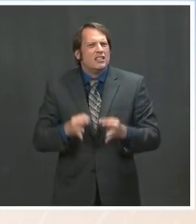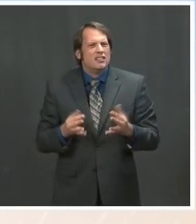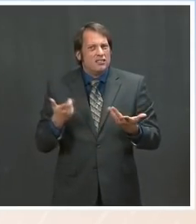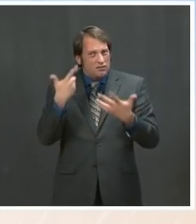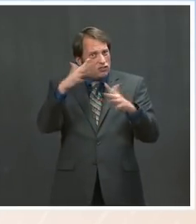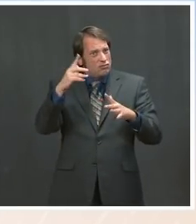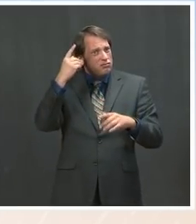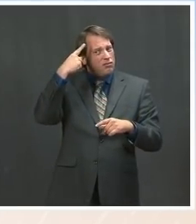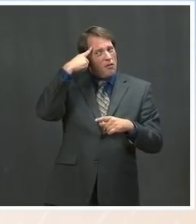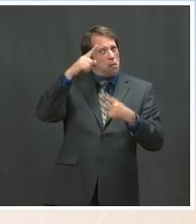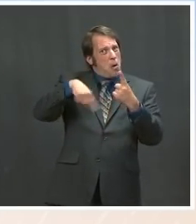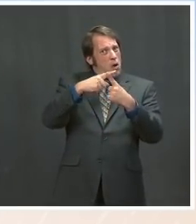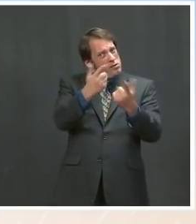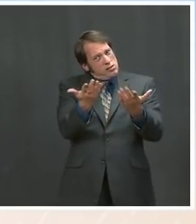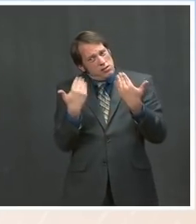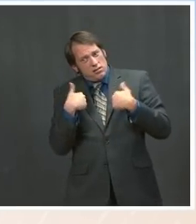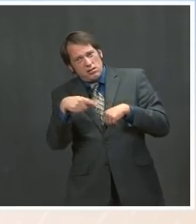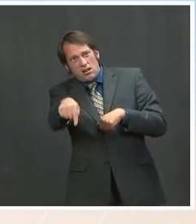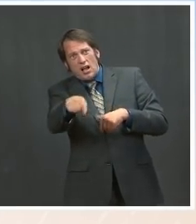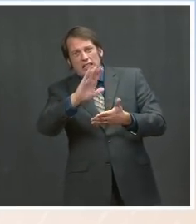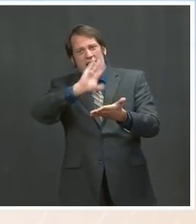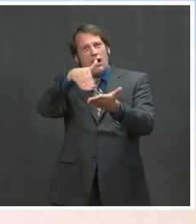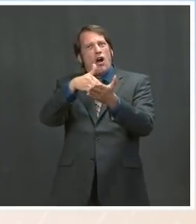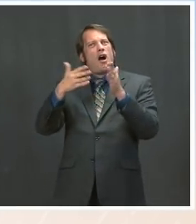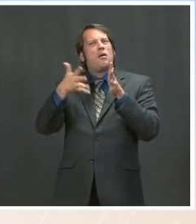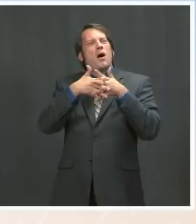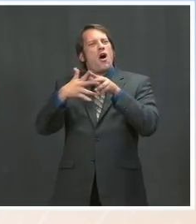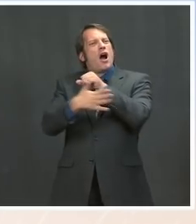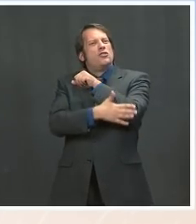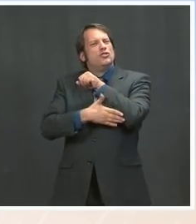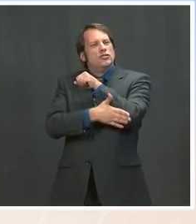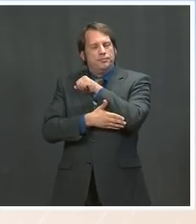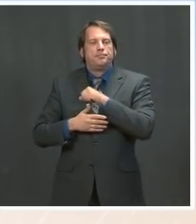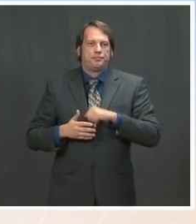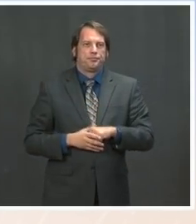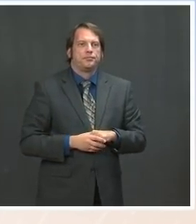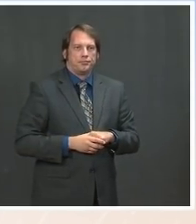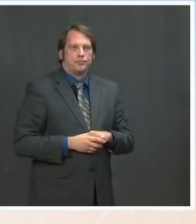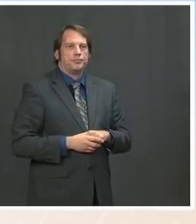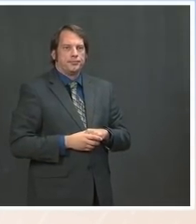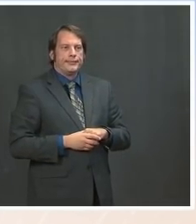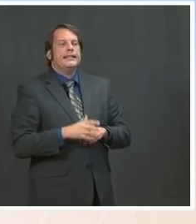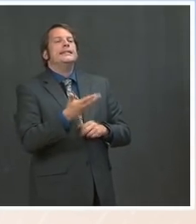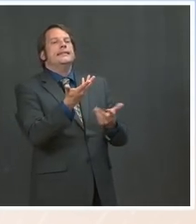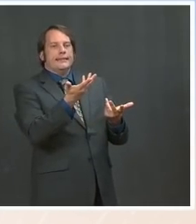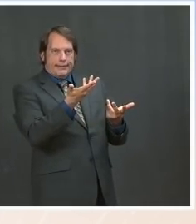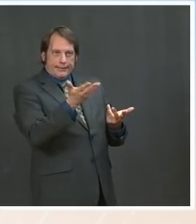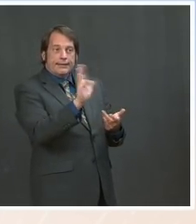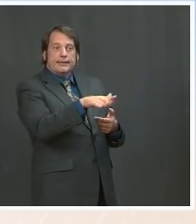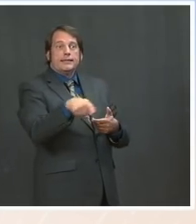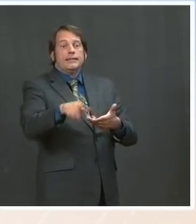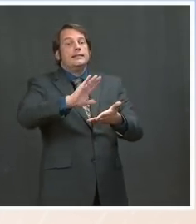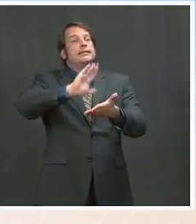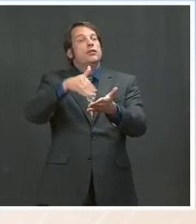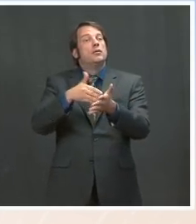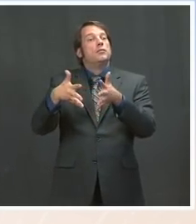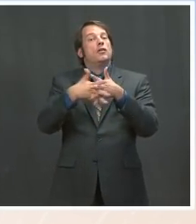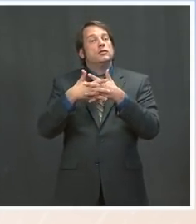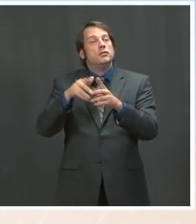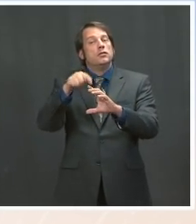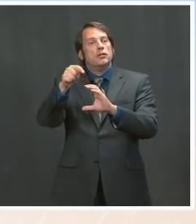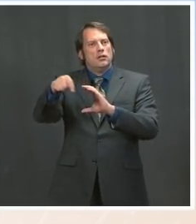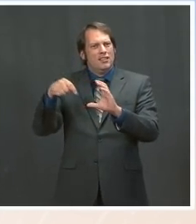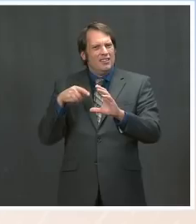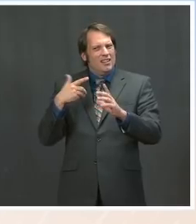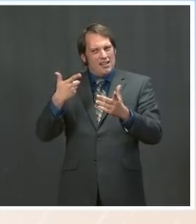say that engaging Central American countries, countries in South America, many other countries around the world in the climate crisis is certainly